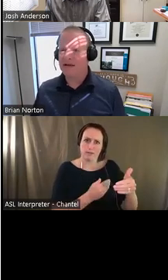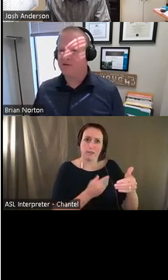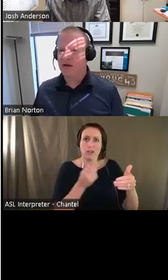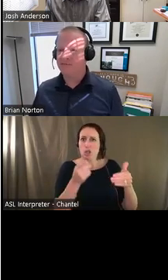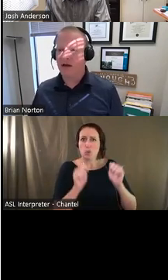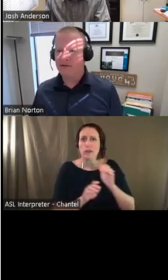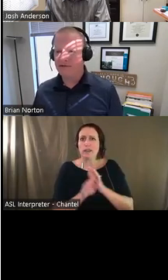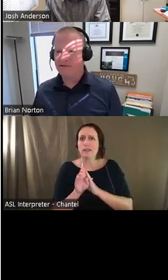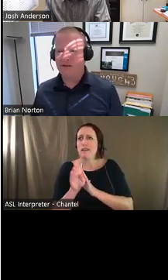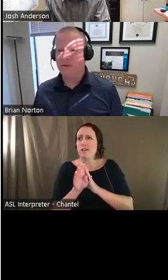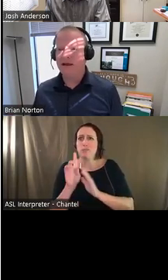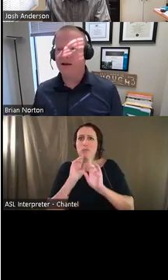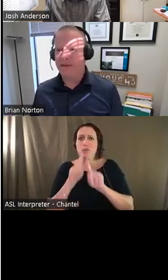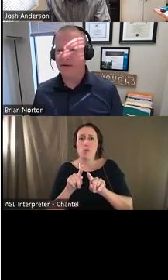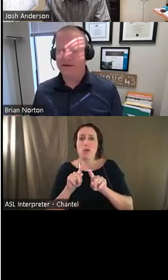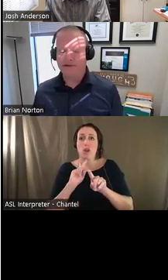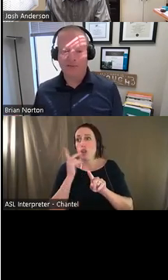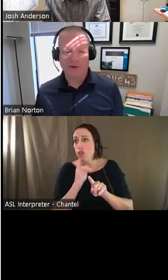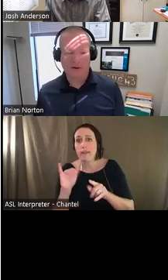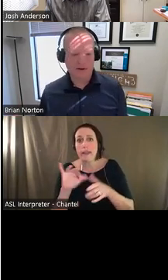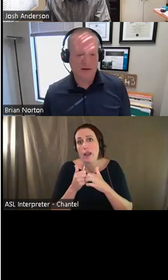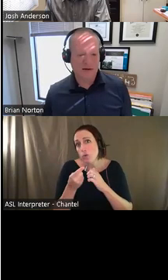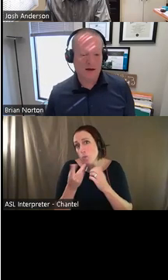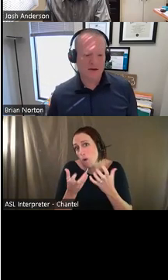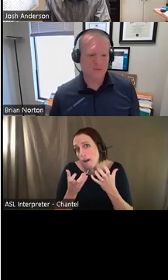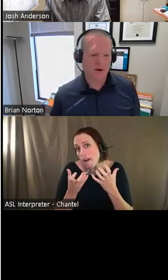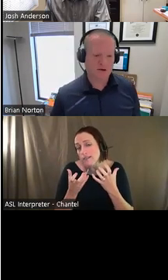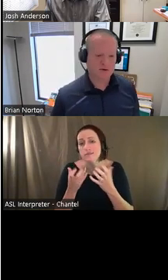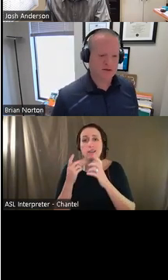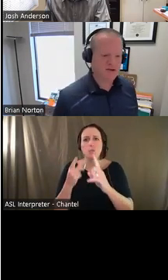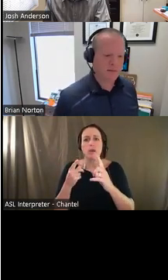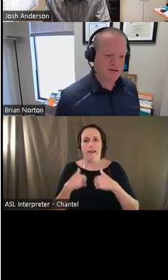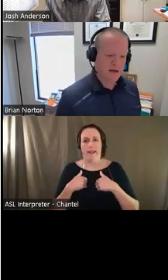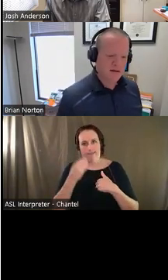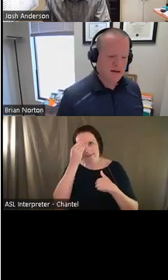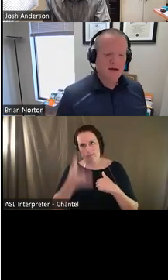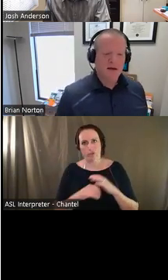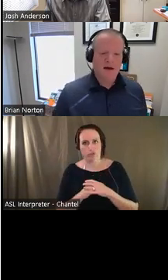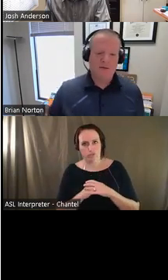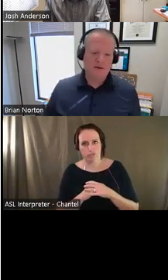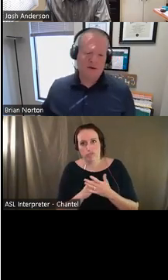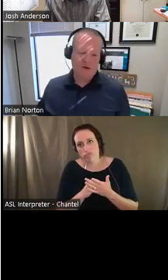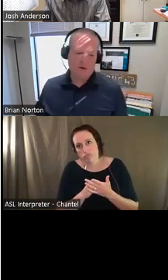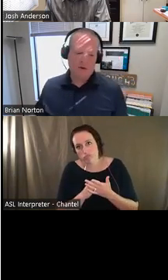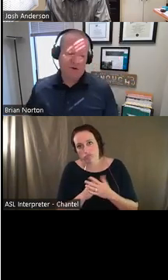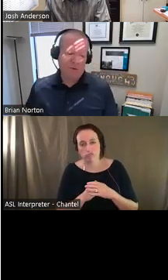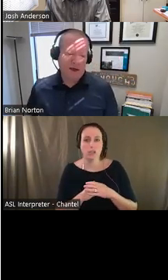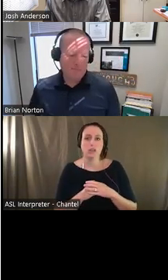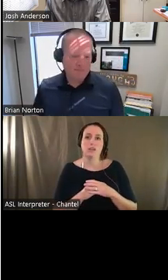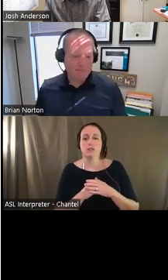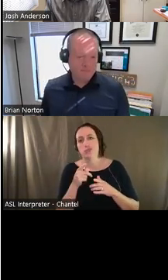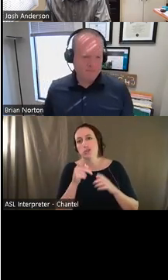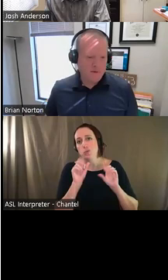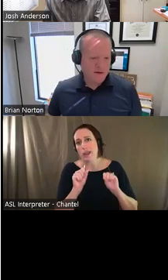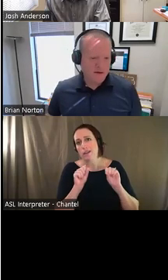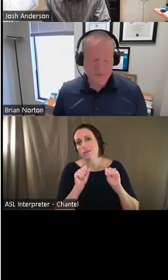as it's getting the job done, that's what I care about as the employer. Um, I just want to make sure that the job gets done. Um, and you can do it in your own way.